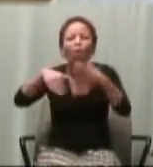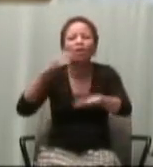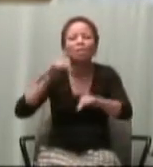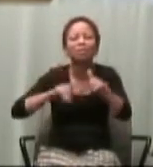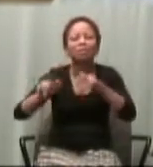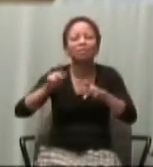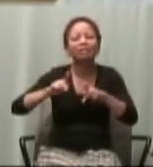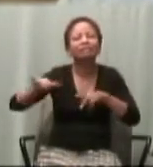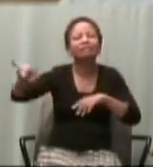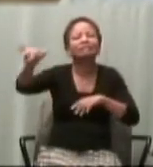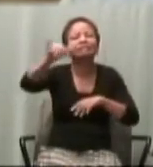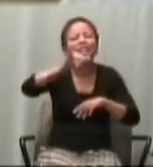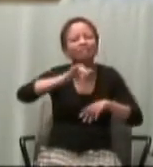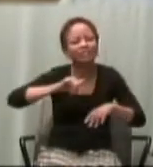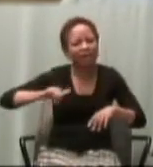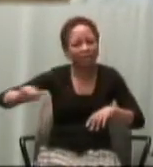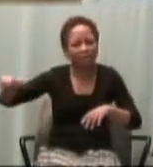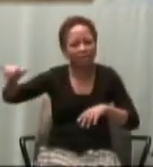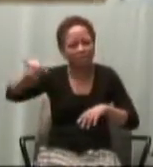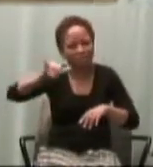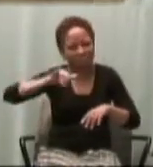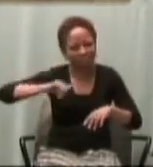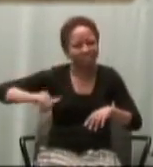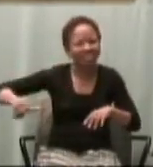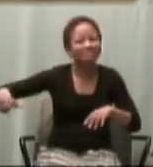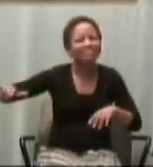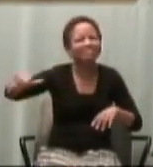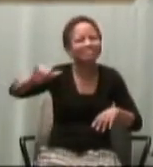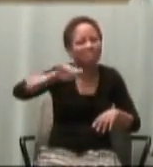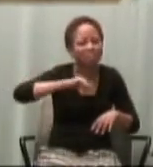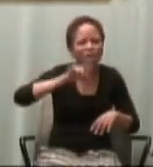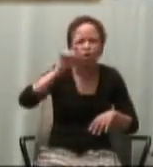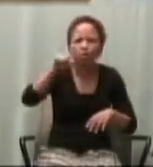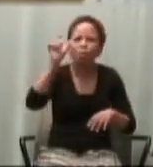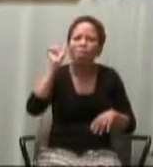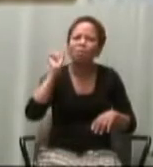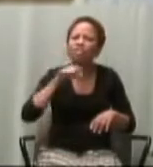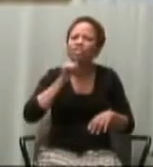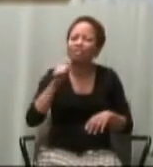and mercy for indeed all of us are.